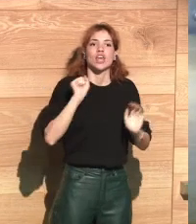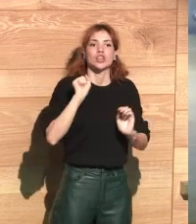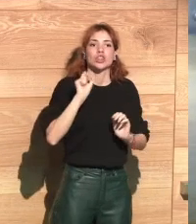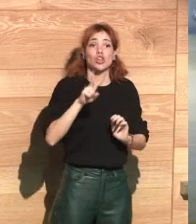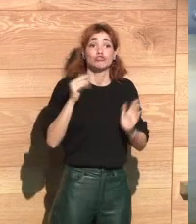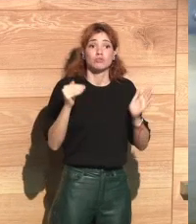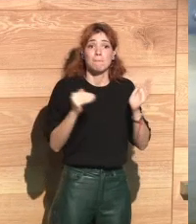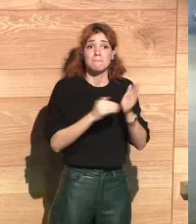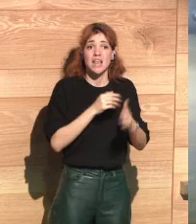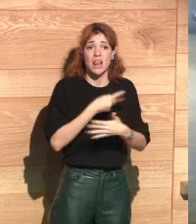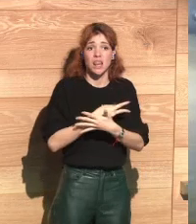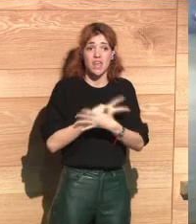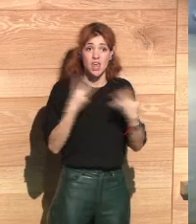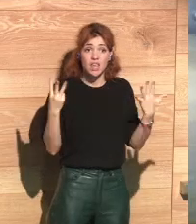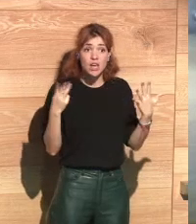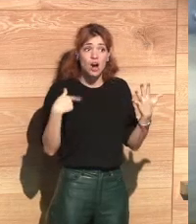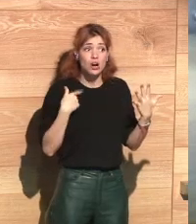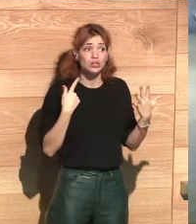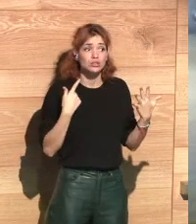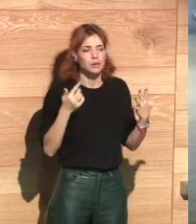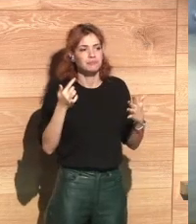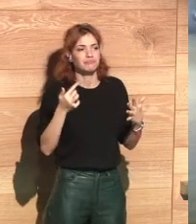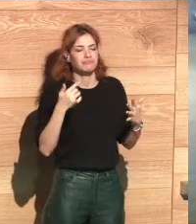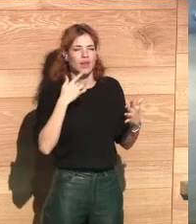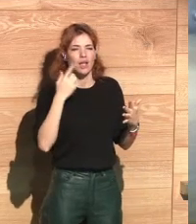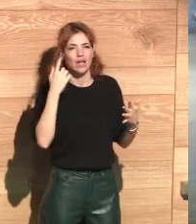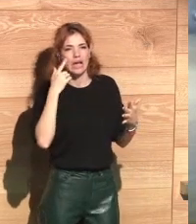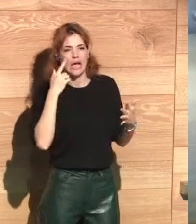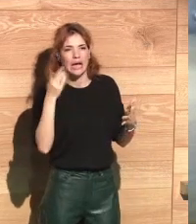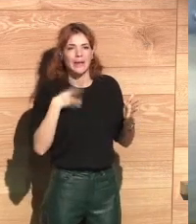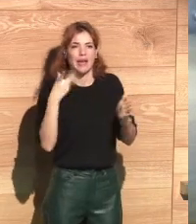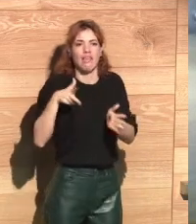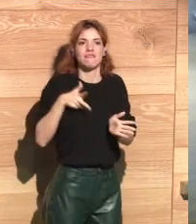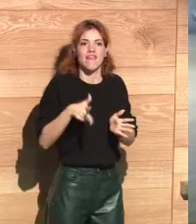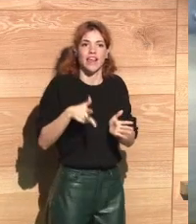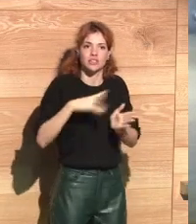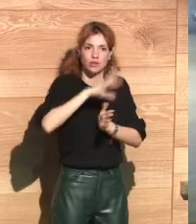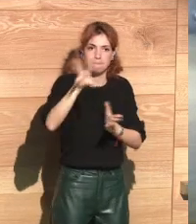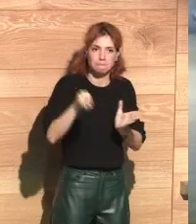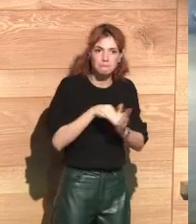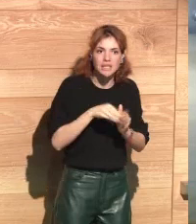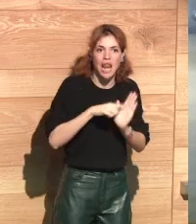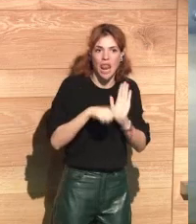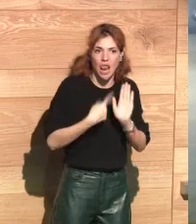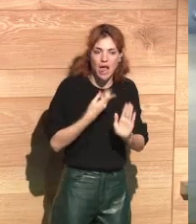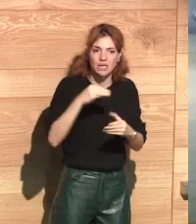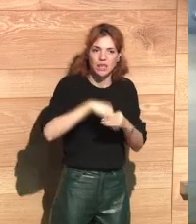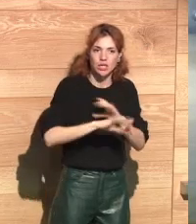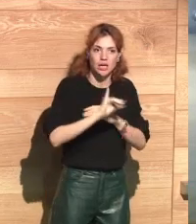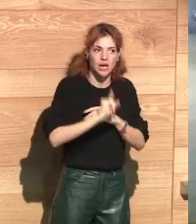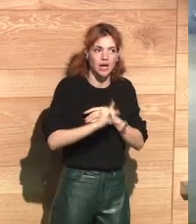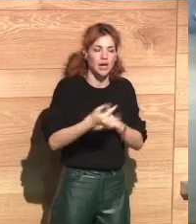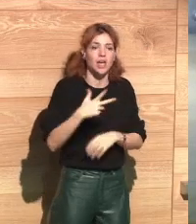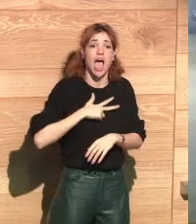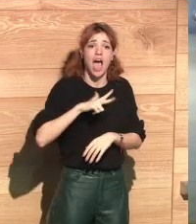law from 2018 has allowed us to give content to